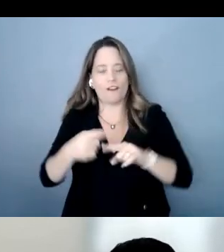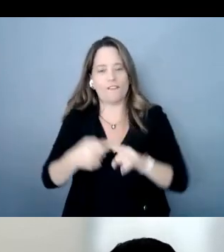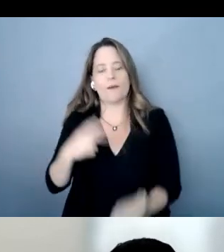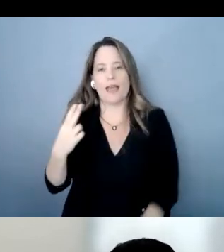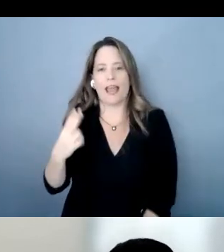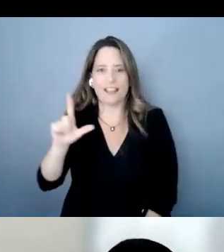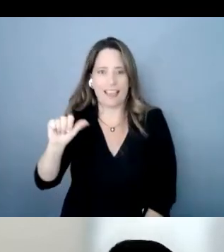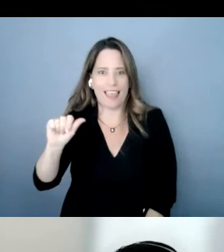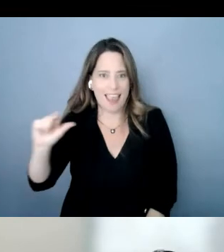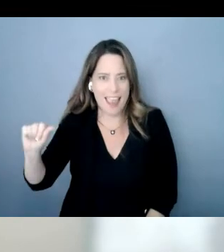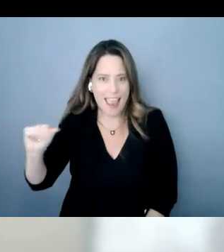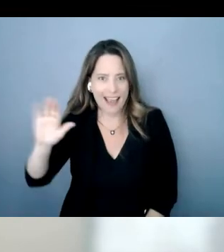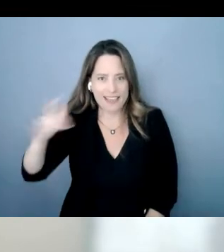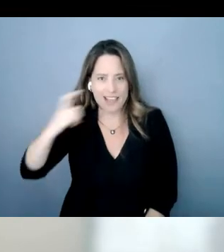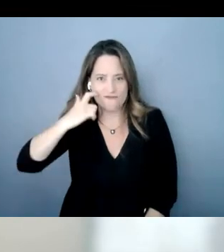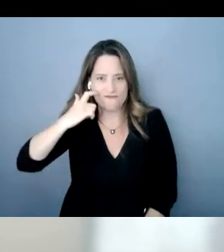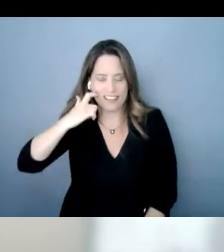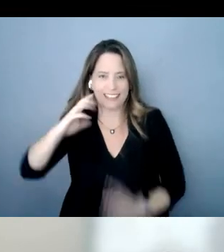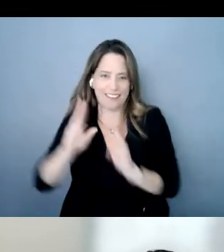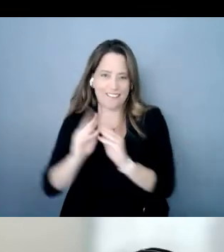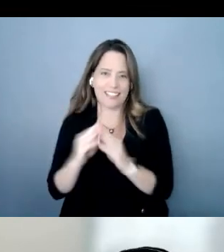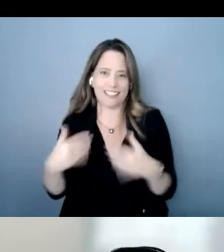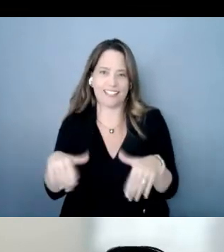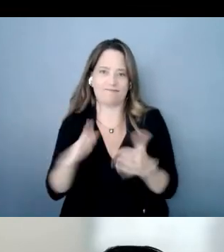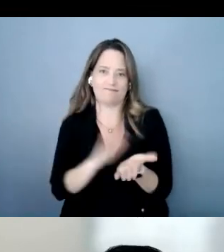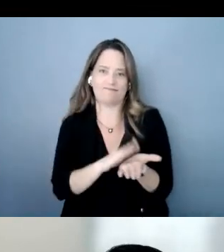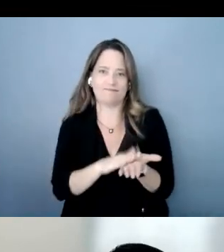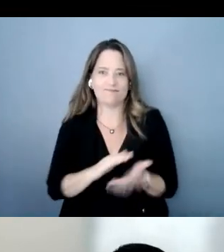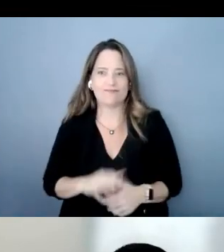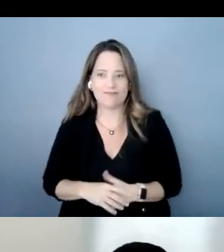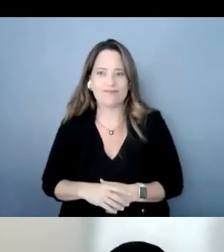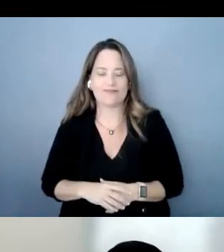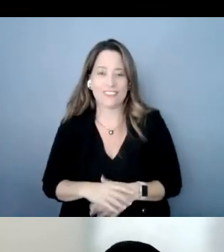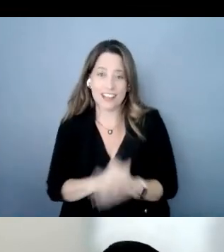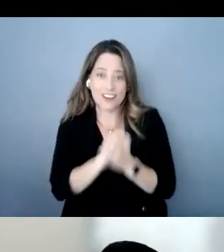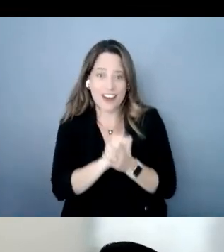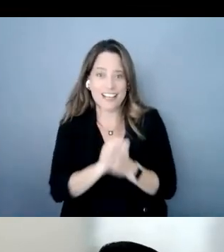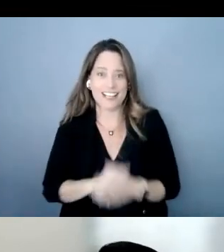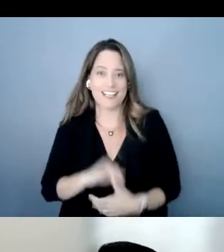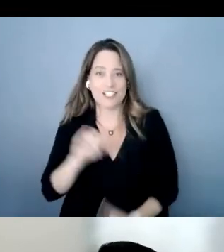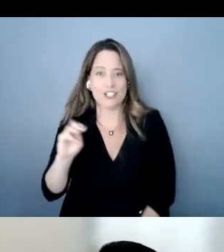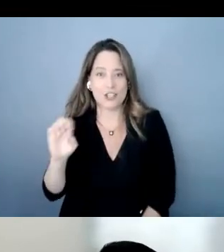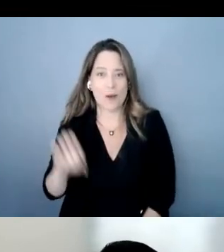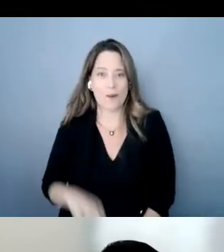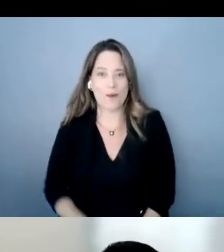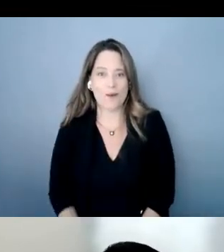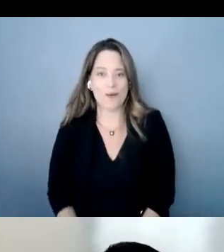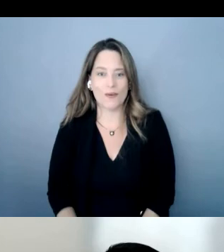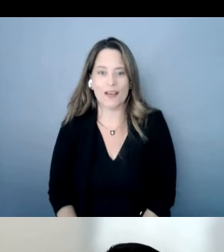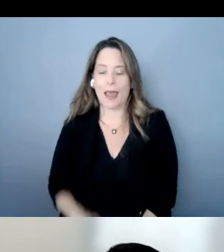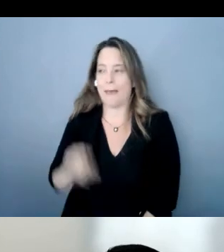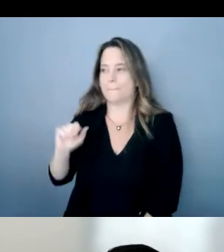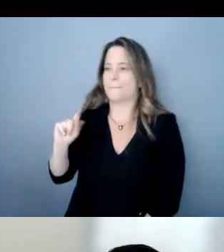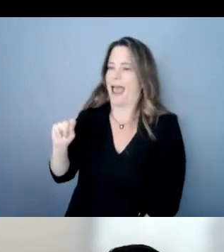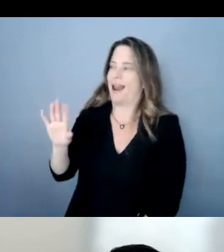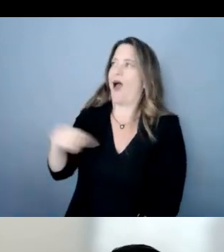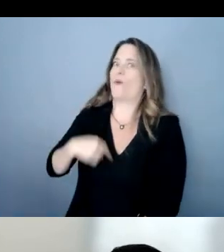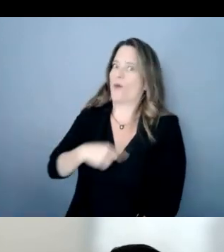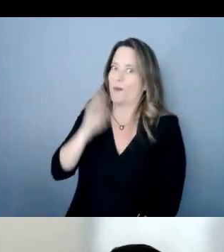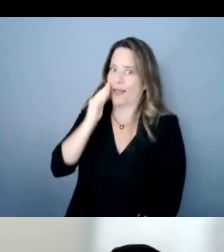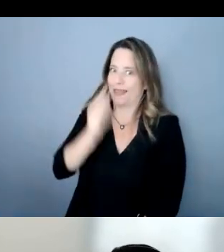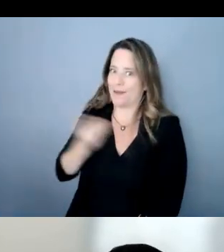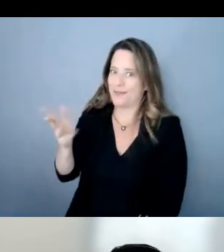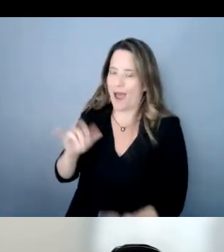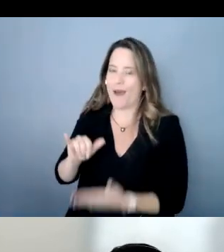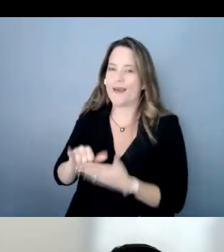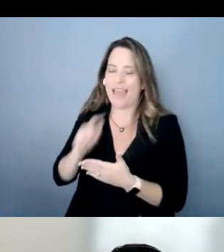recently at their convention so congratulations to joe and we'll definitely let him know that he's getting